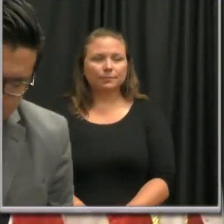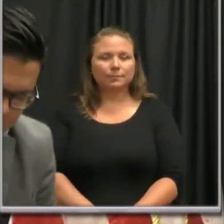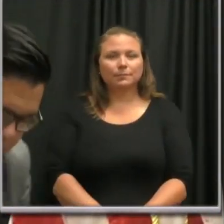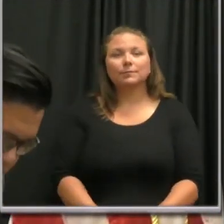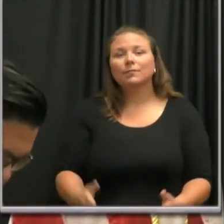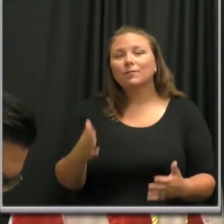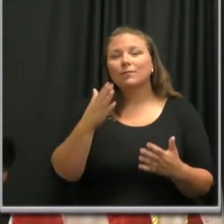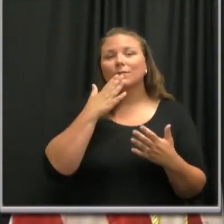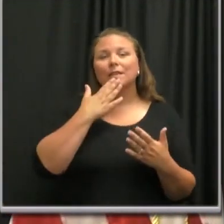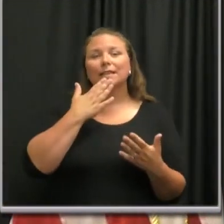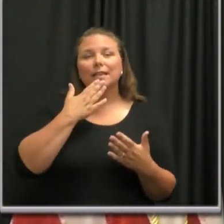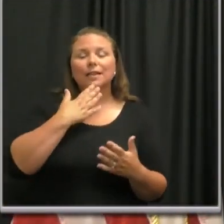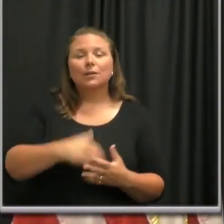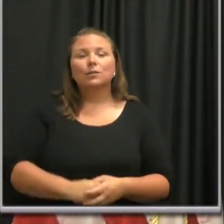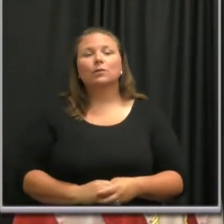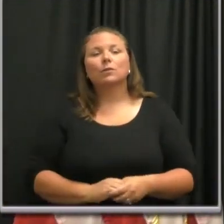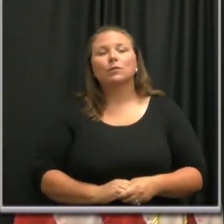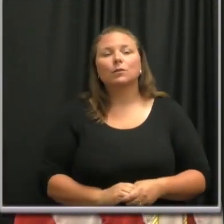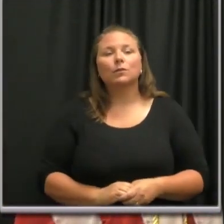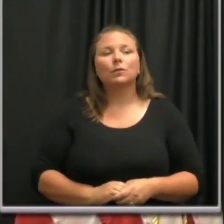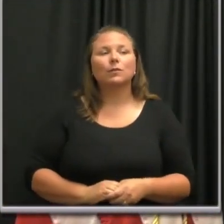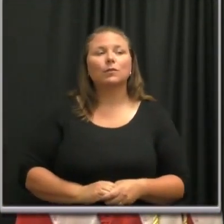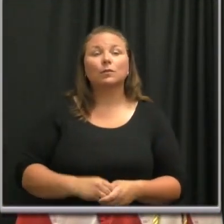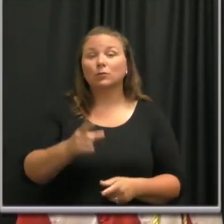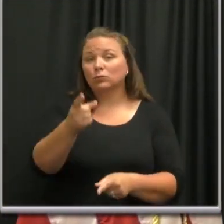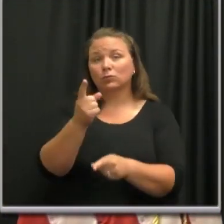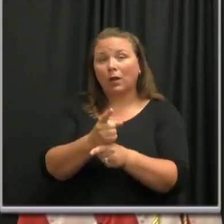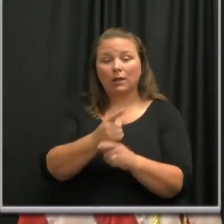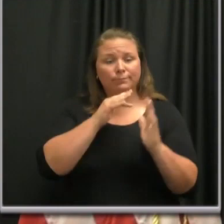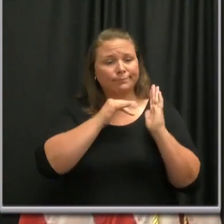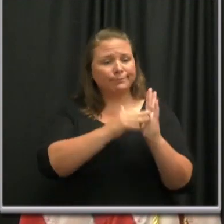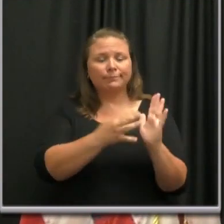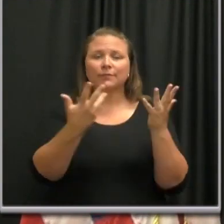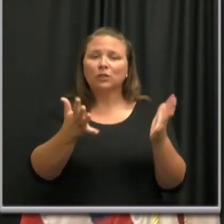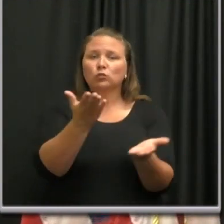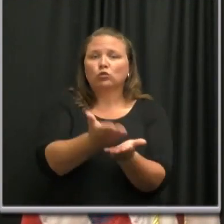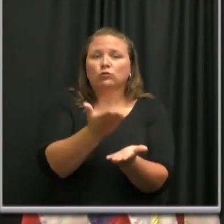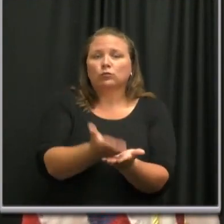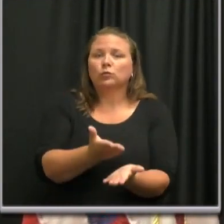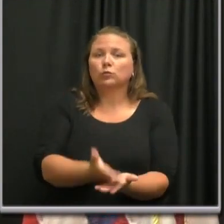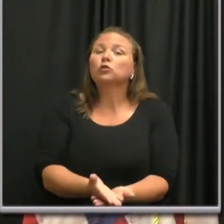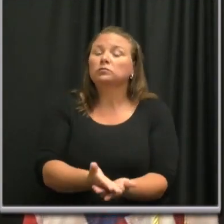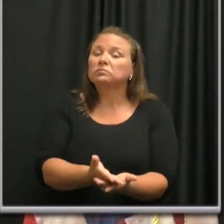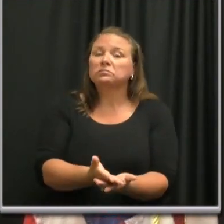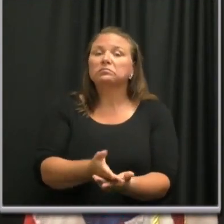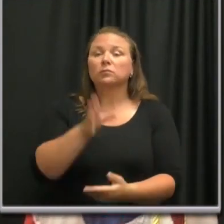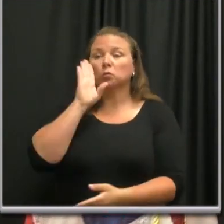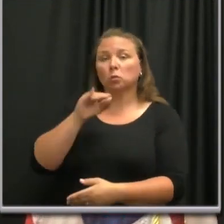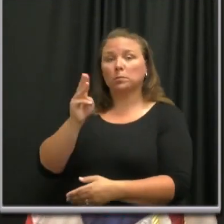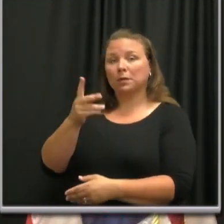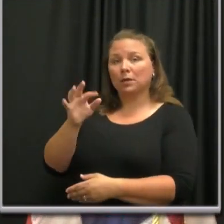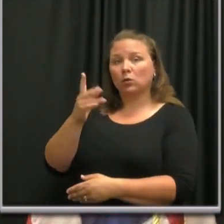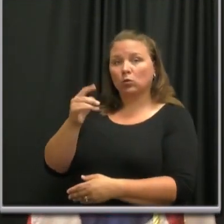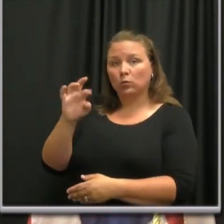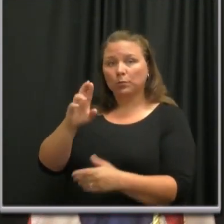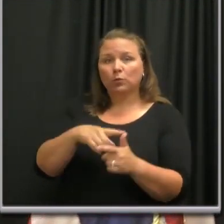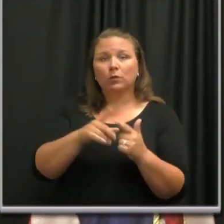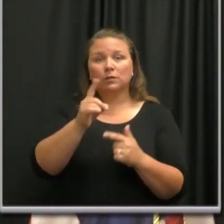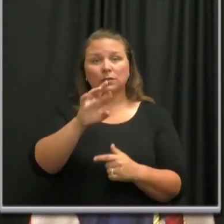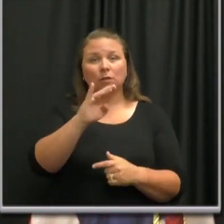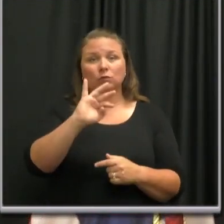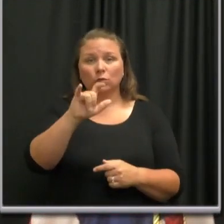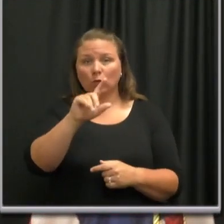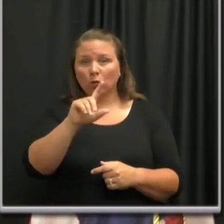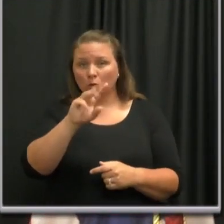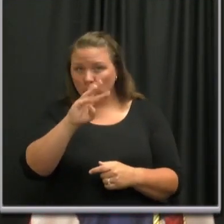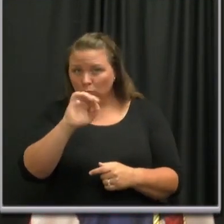Thank you so much. You know, you're right. These studies have come out, and I know Mayor Cooper and Dr. Caldwell and I are studying